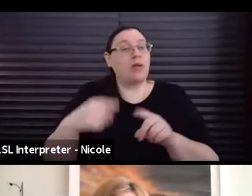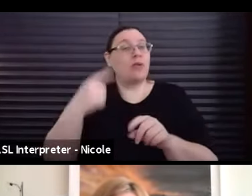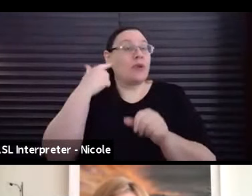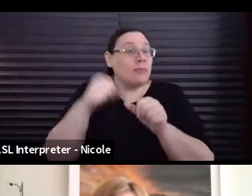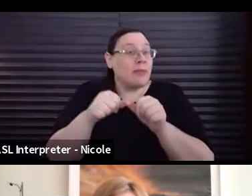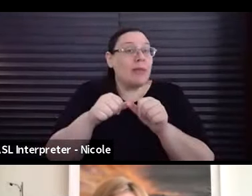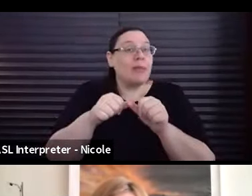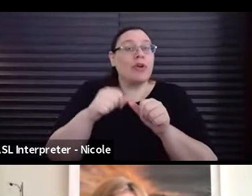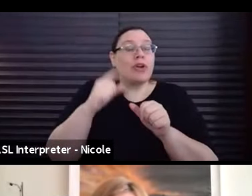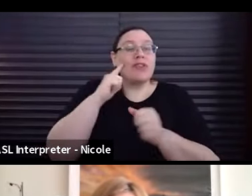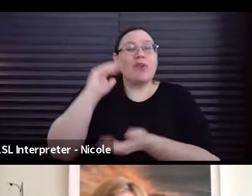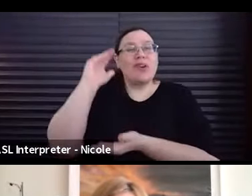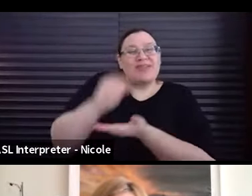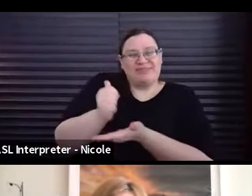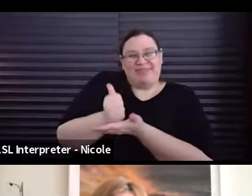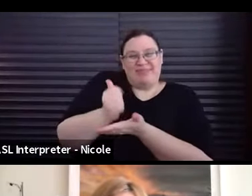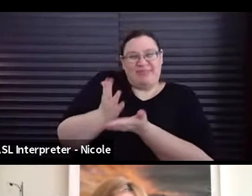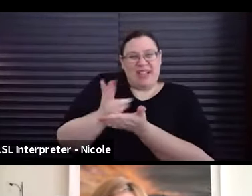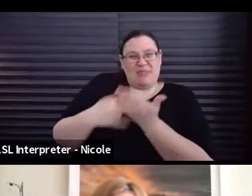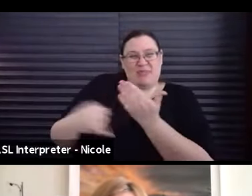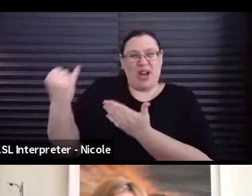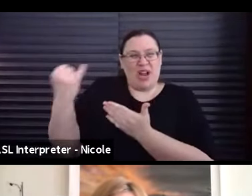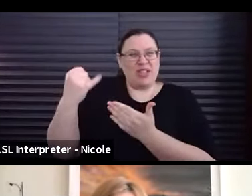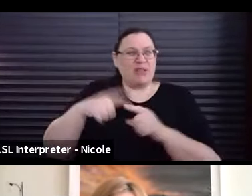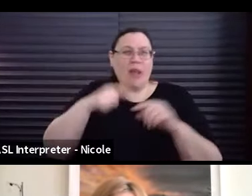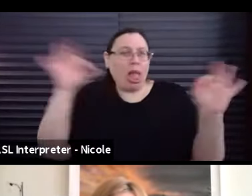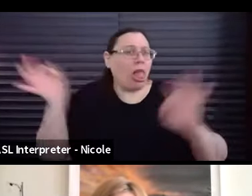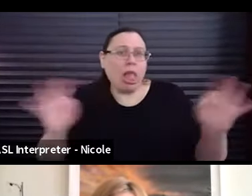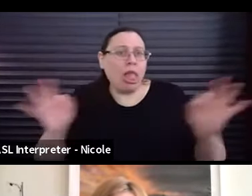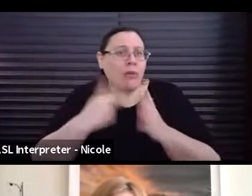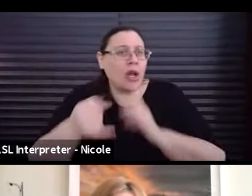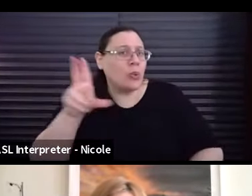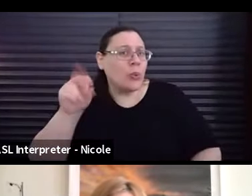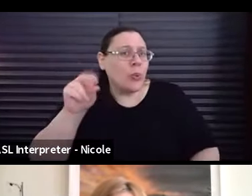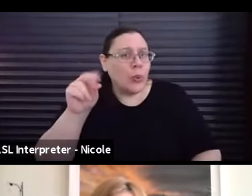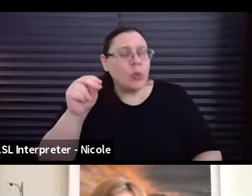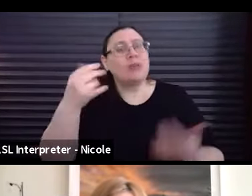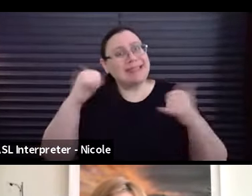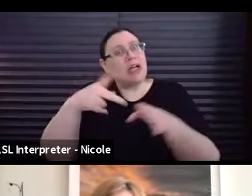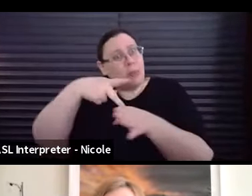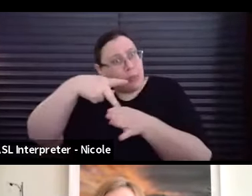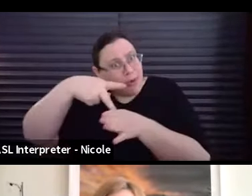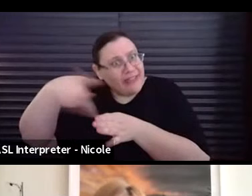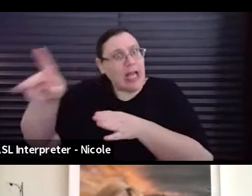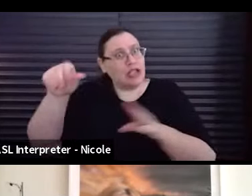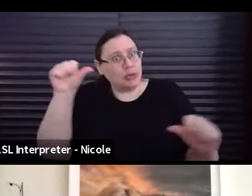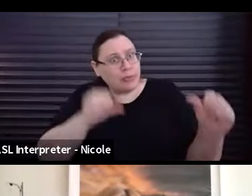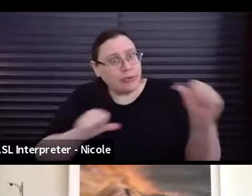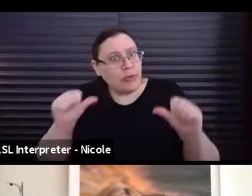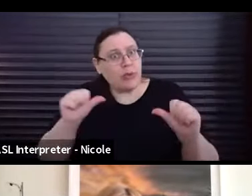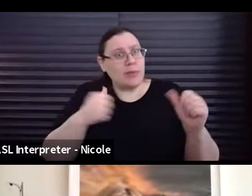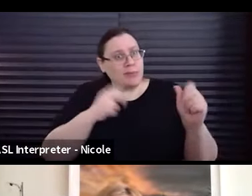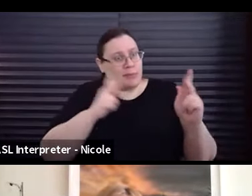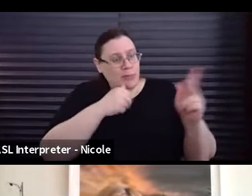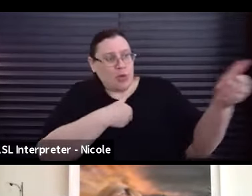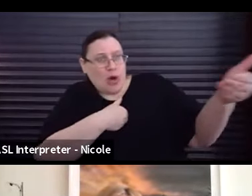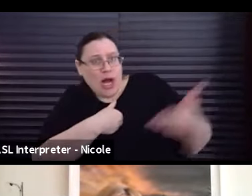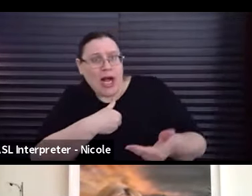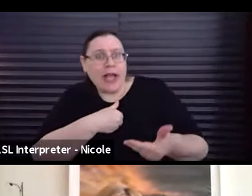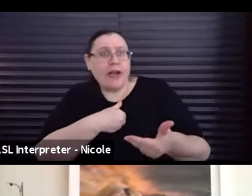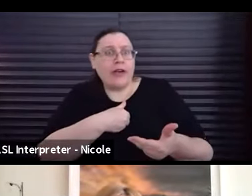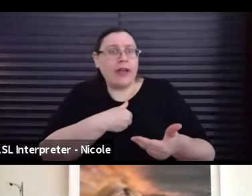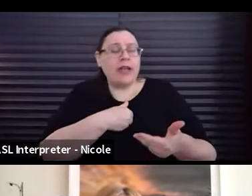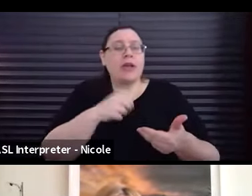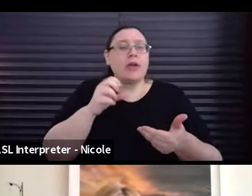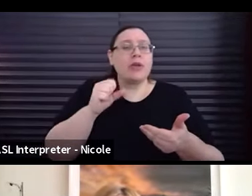for lower budgeted projects or they aren't throw away projects, they are still, you know, professional performers that you're hiring on your projects. So just because you don't